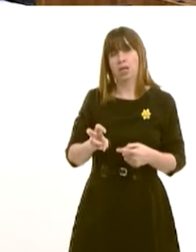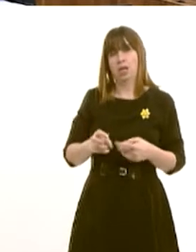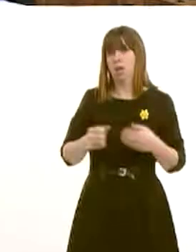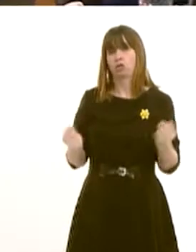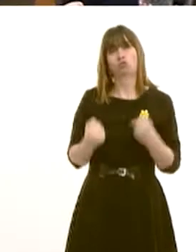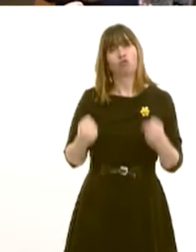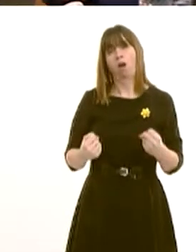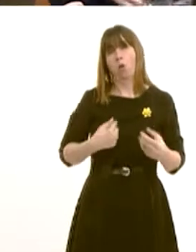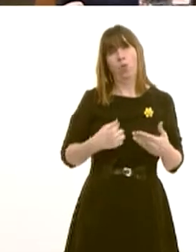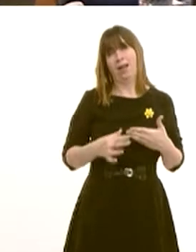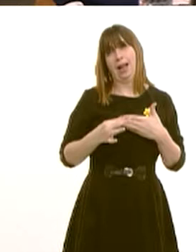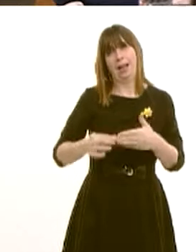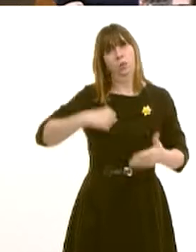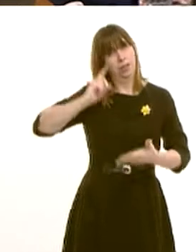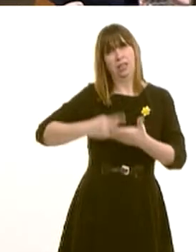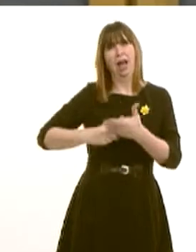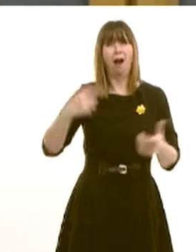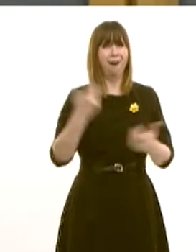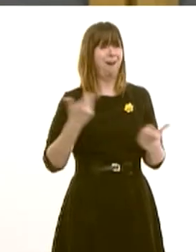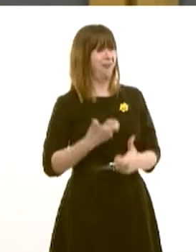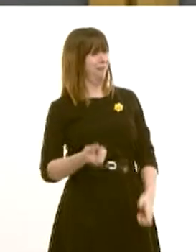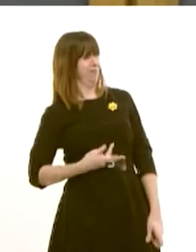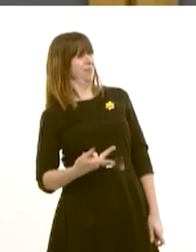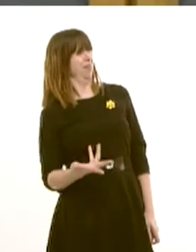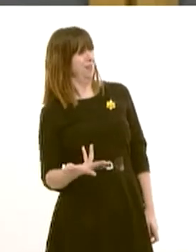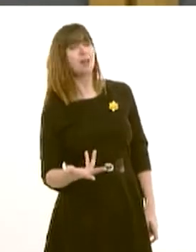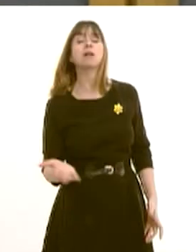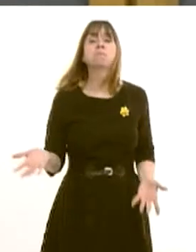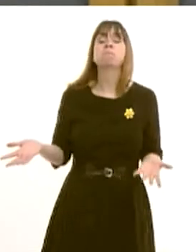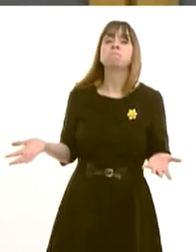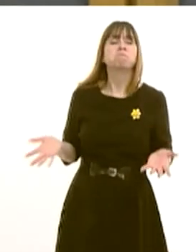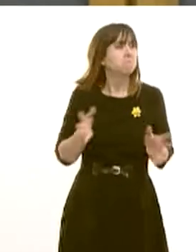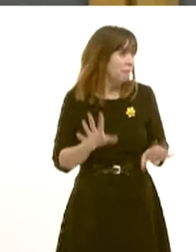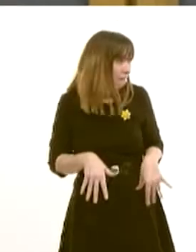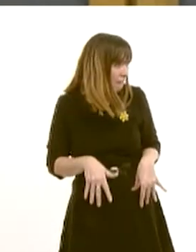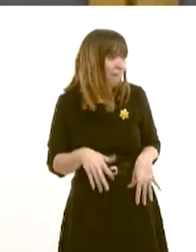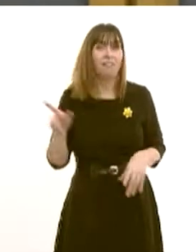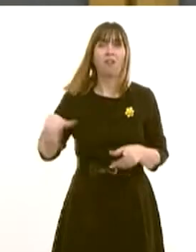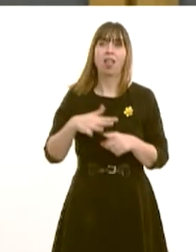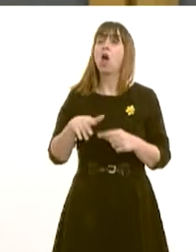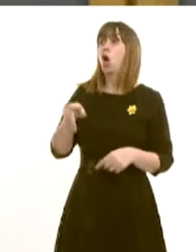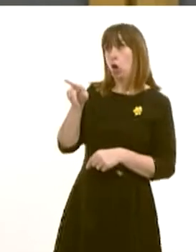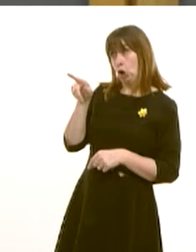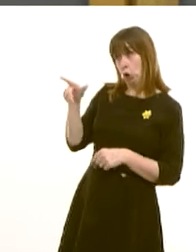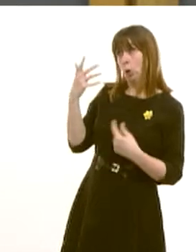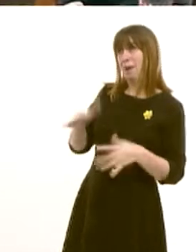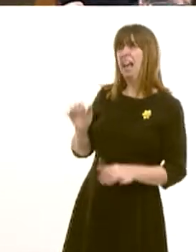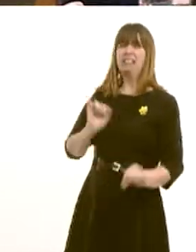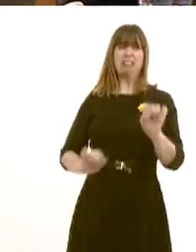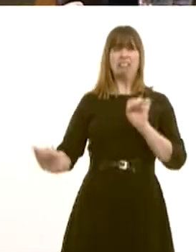powers. You were pulled to that table, in many instances, kicking and screaming,